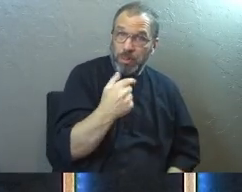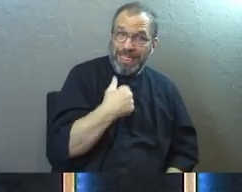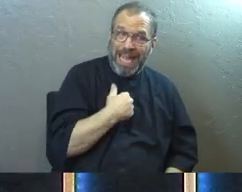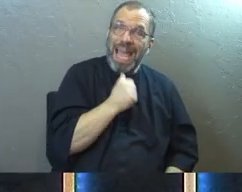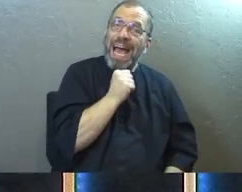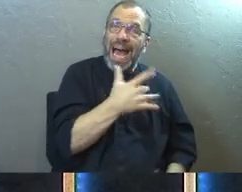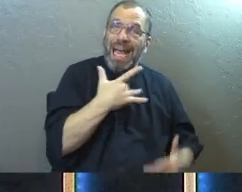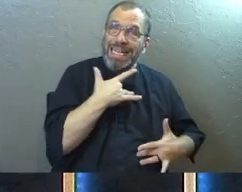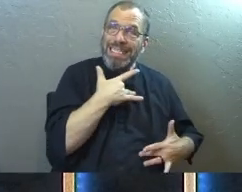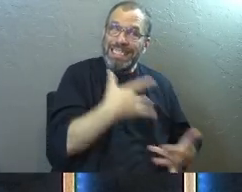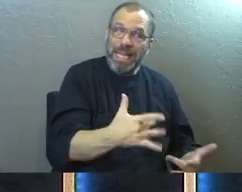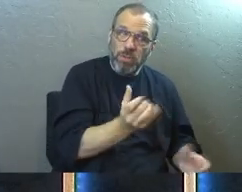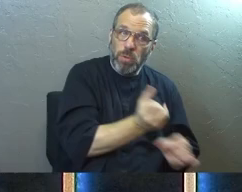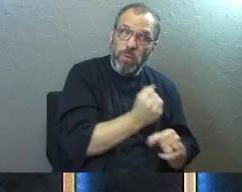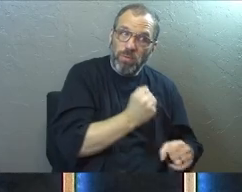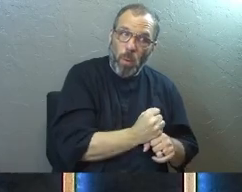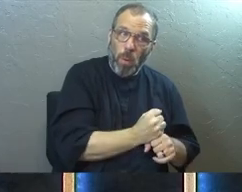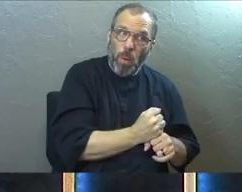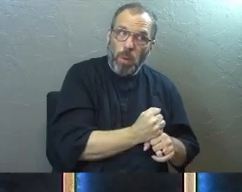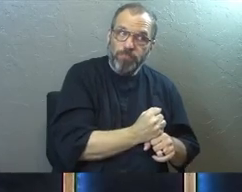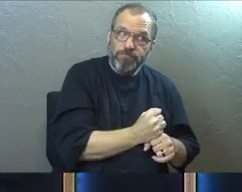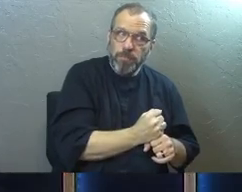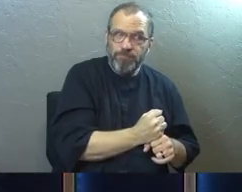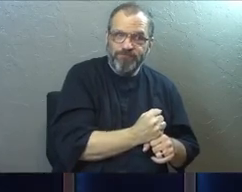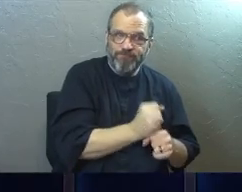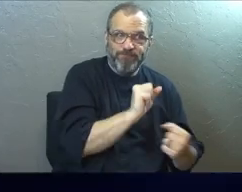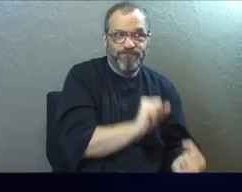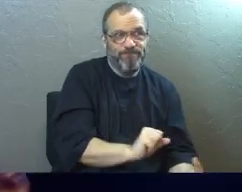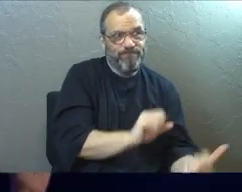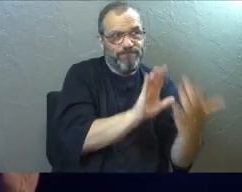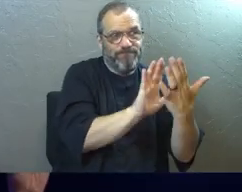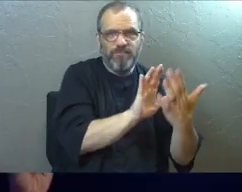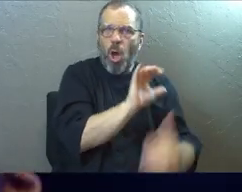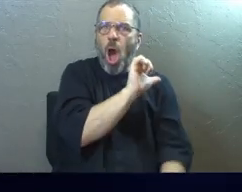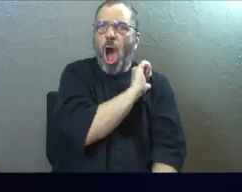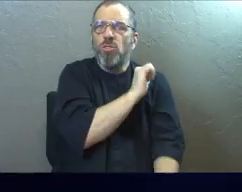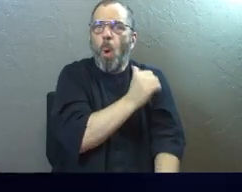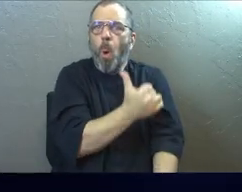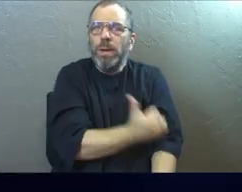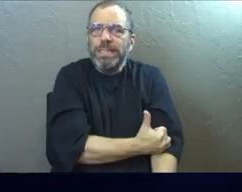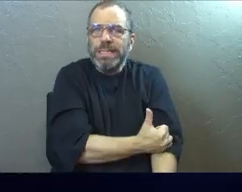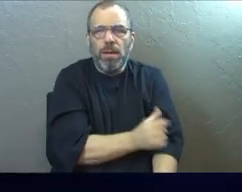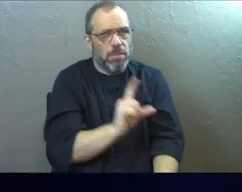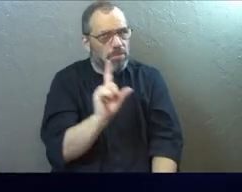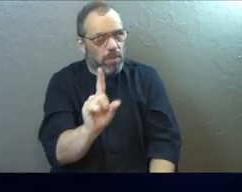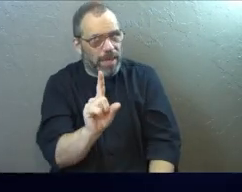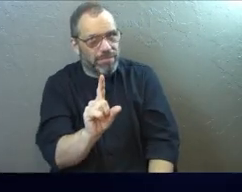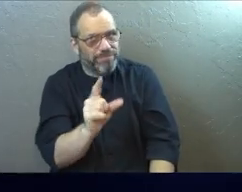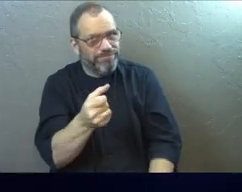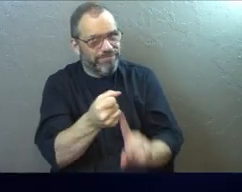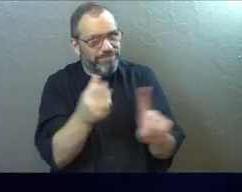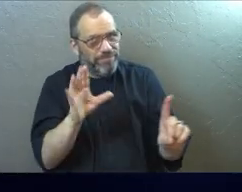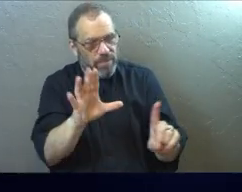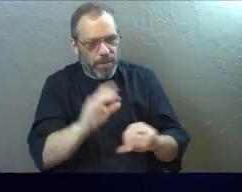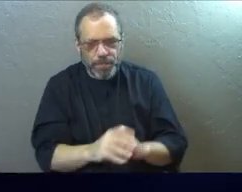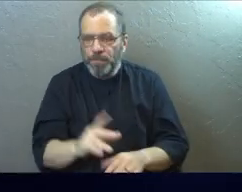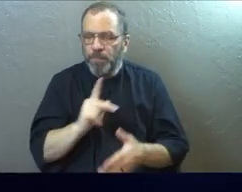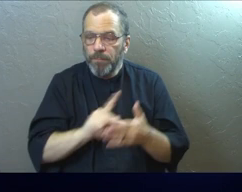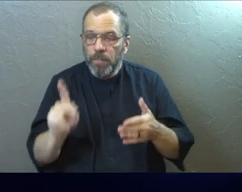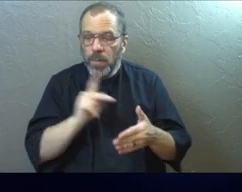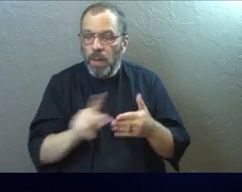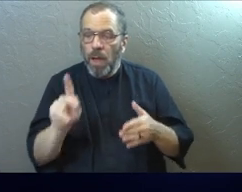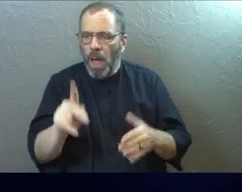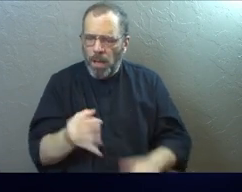been unintentionally formed how to approach and handle authority figures. So we're going to get into that in just a second. But Paul says,